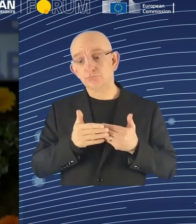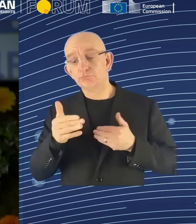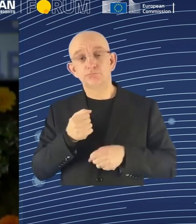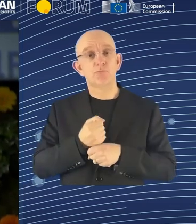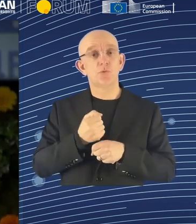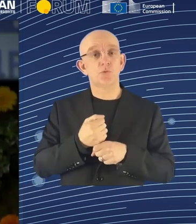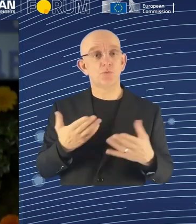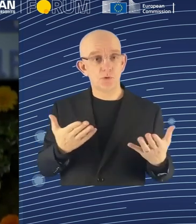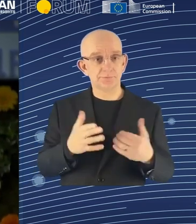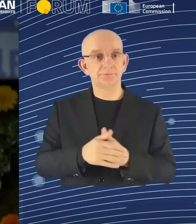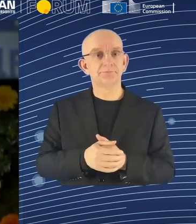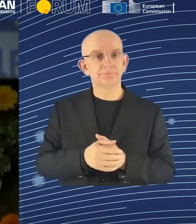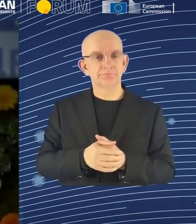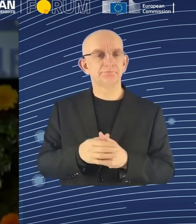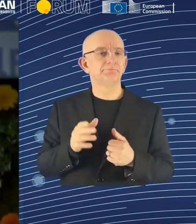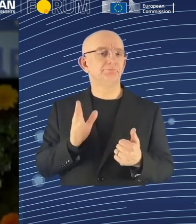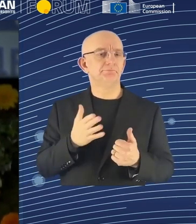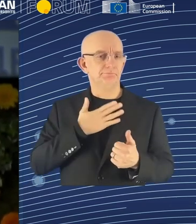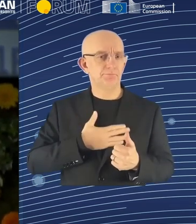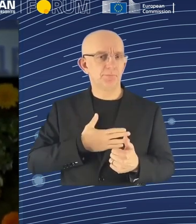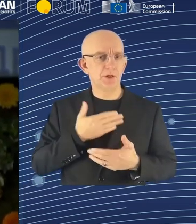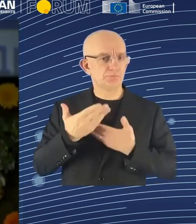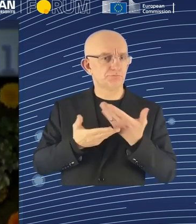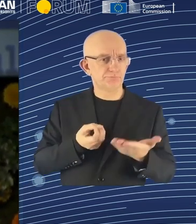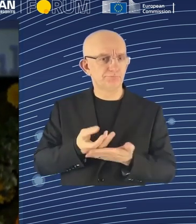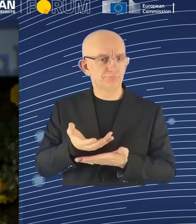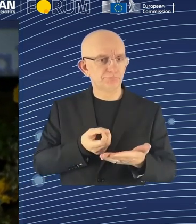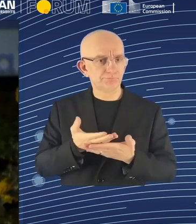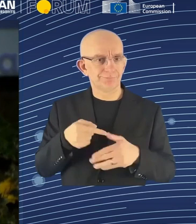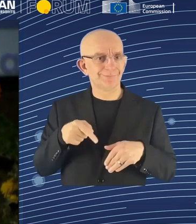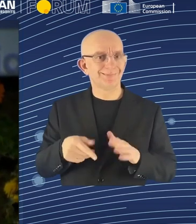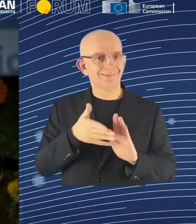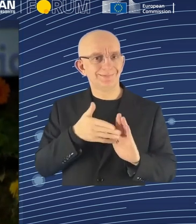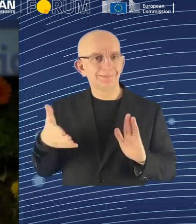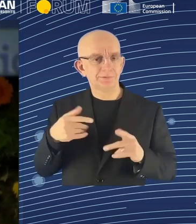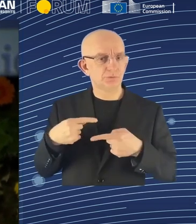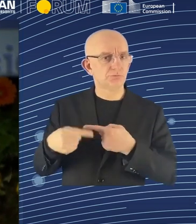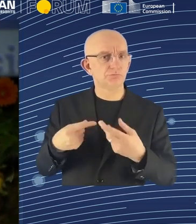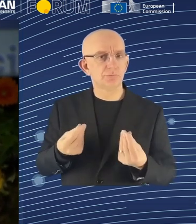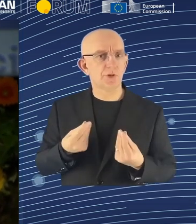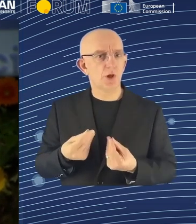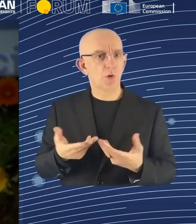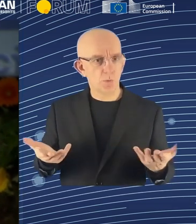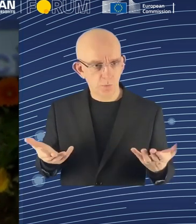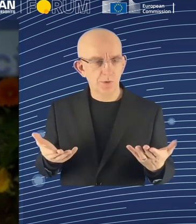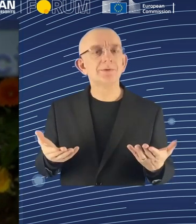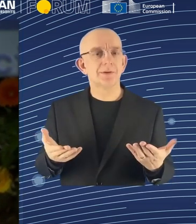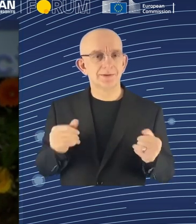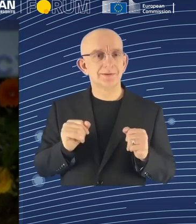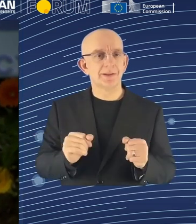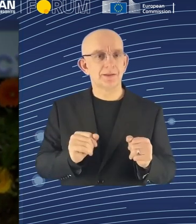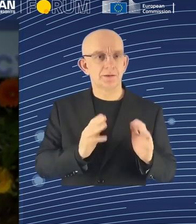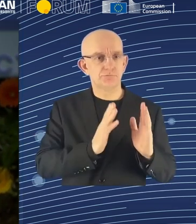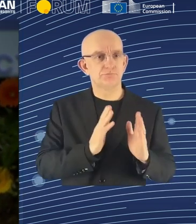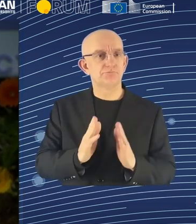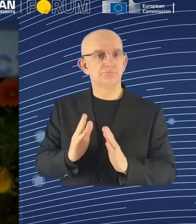on. We're going to have a few parts. We're going to have the keynote speech. Then that's going to be followed by a discussion with another keynote speaker. And I'm going to keep this in